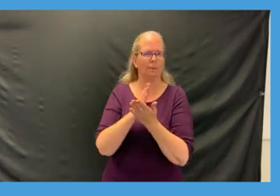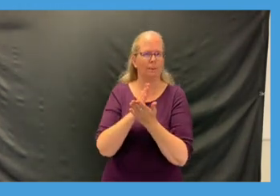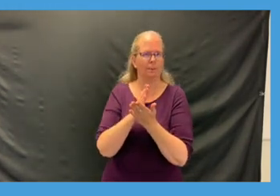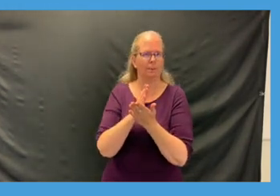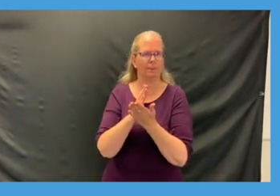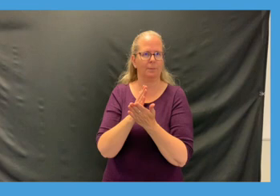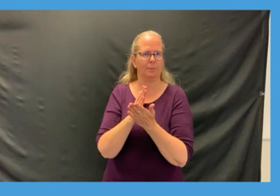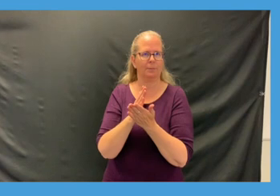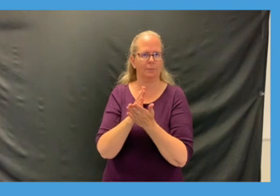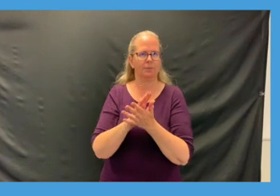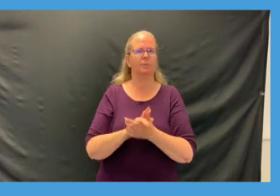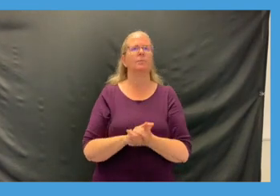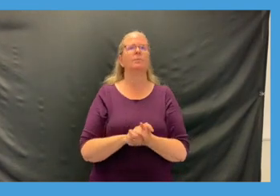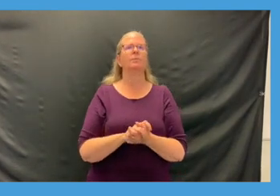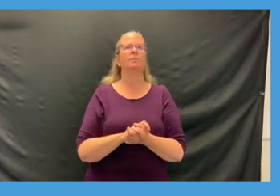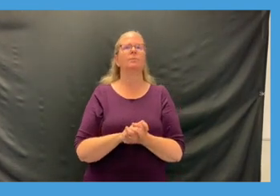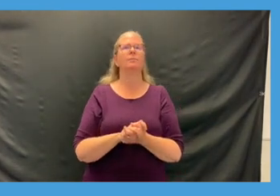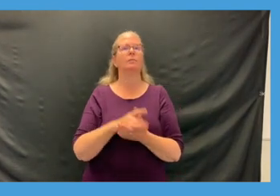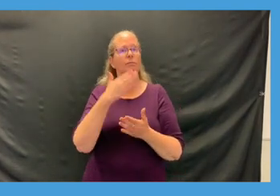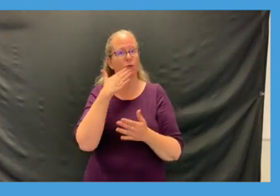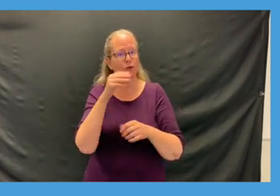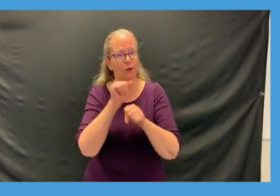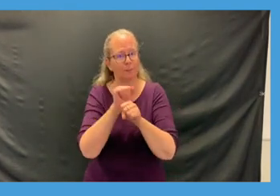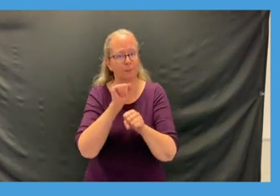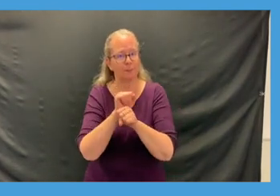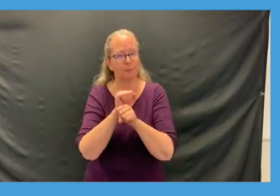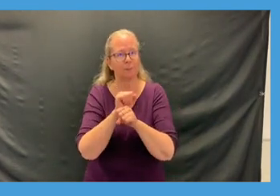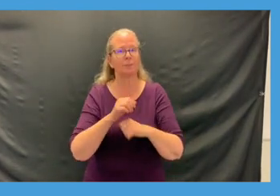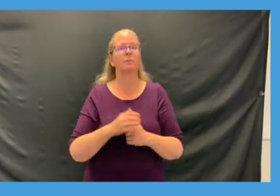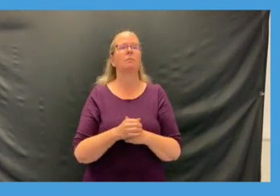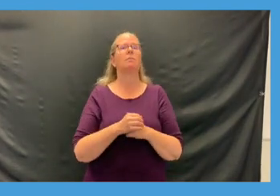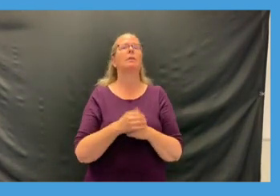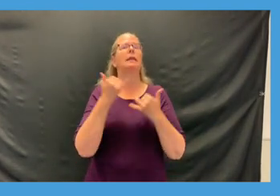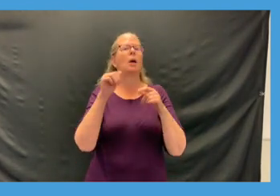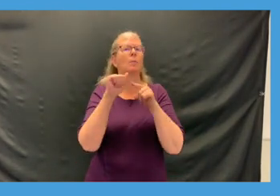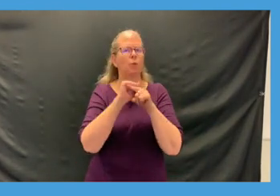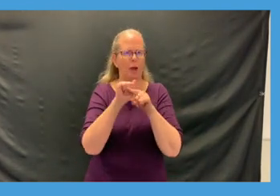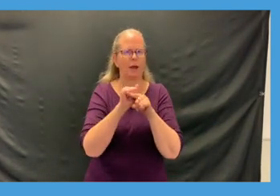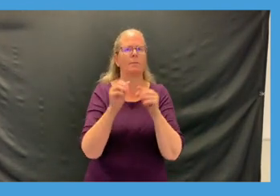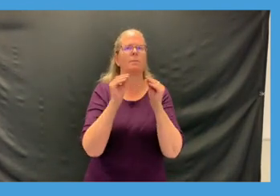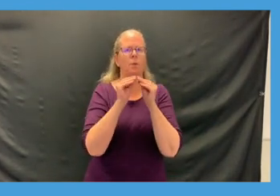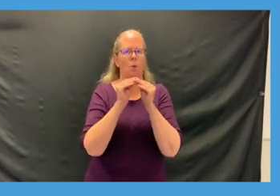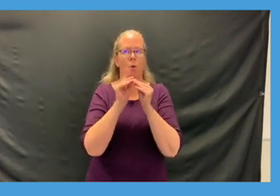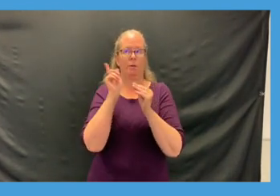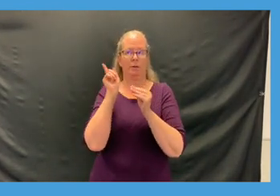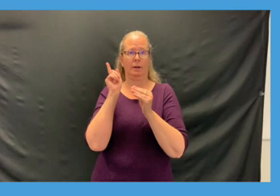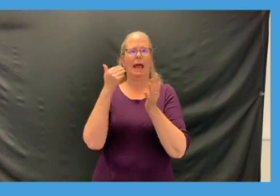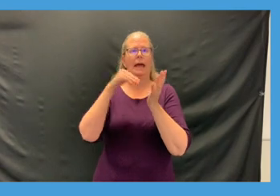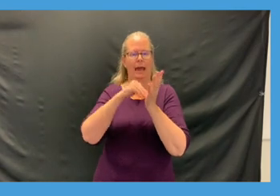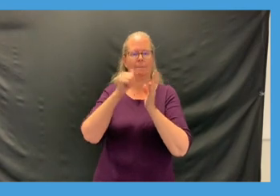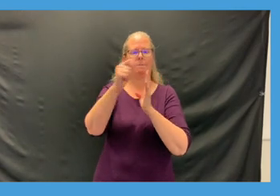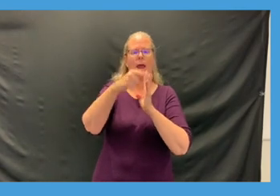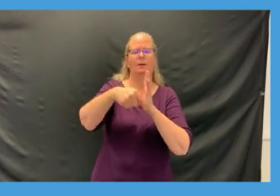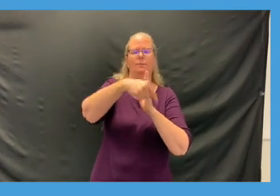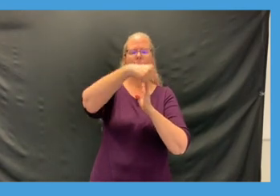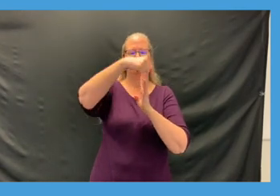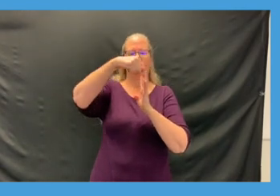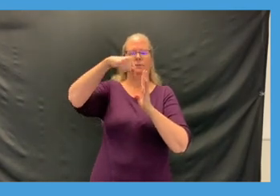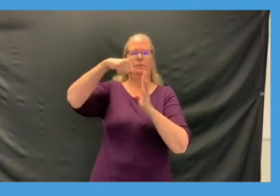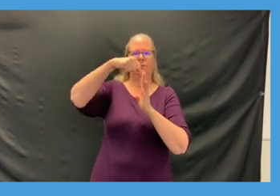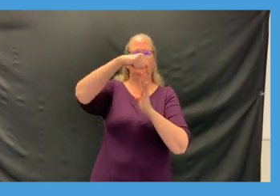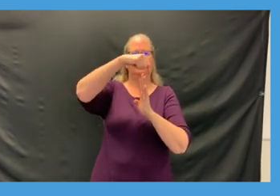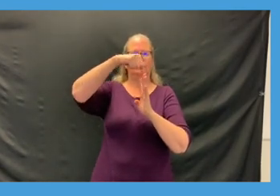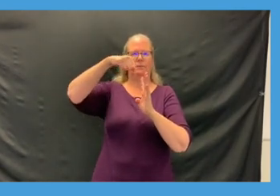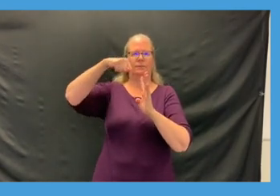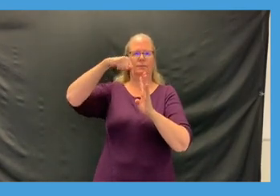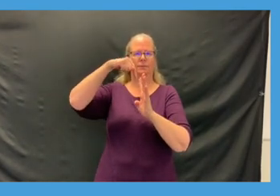out nice and slow if you need to and pick up pace as you get a little bit more comfortable or if it's a little too hard tough that way